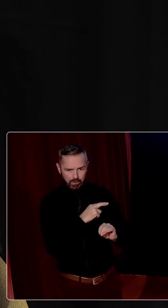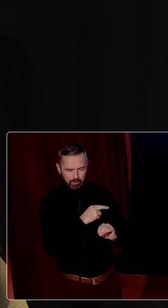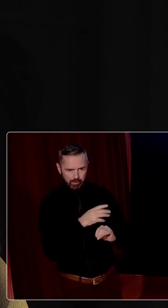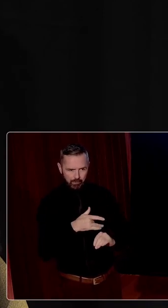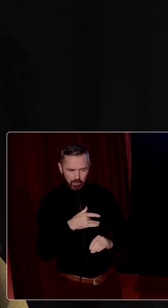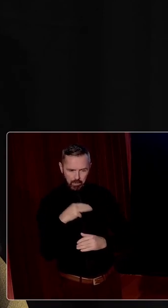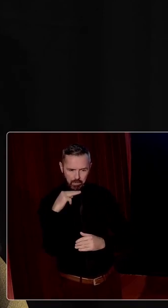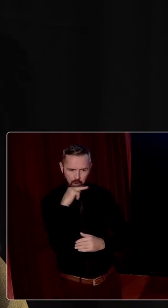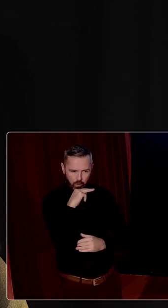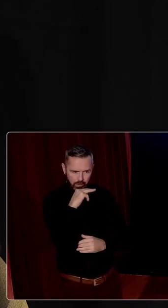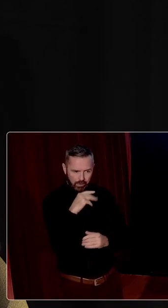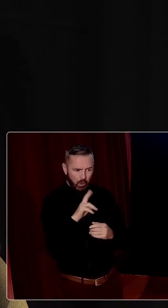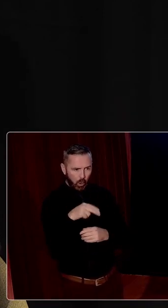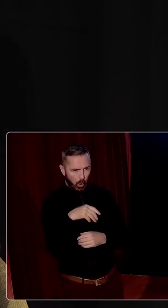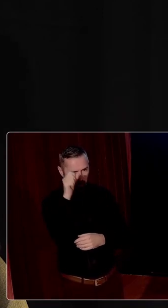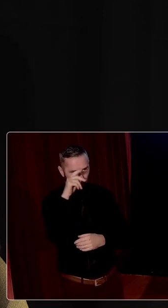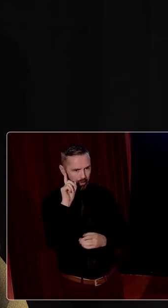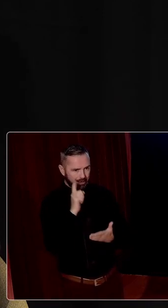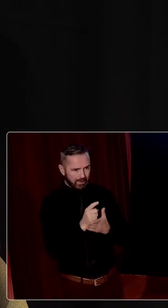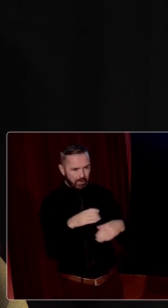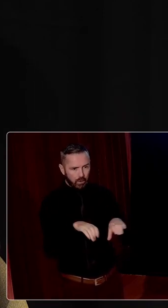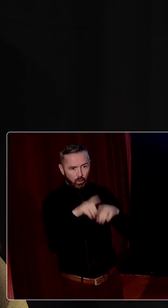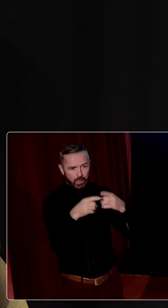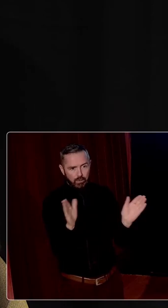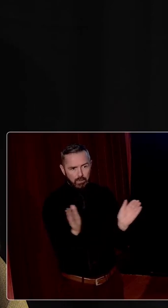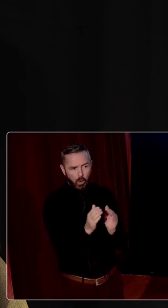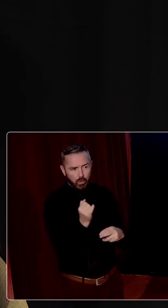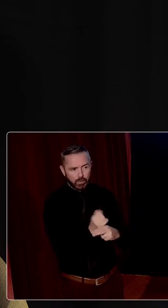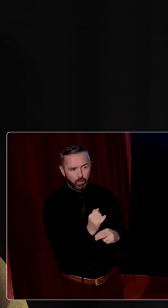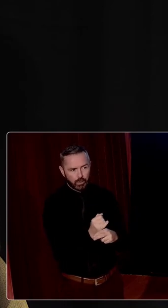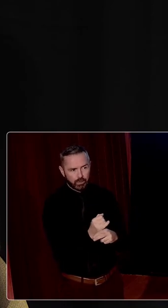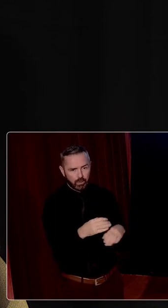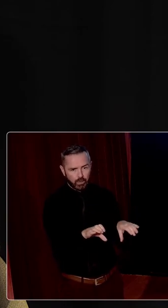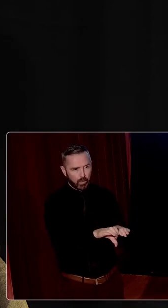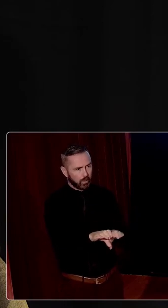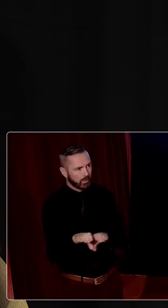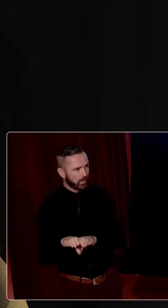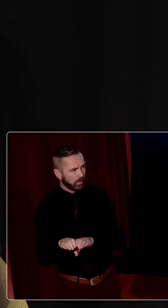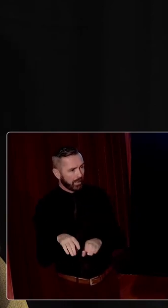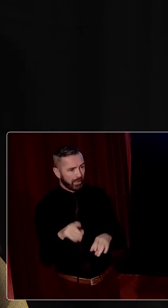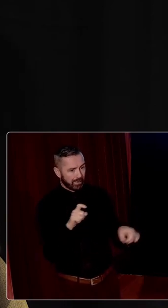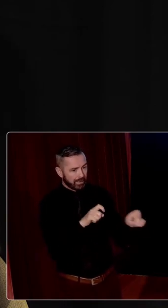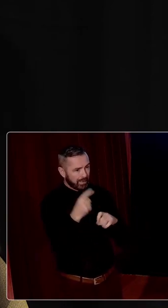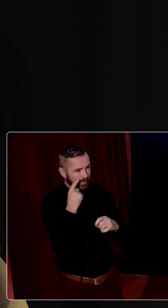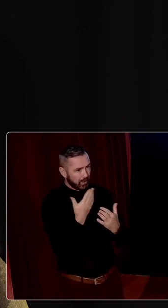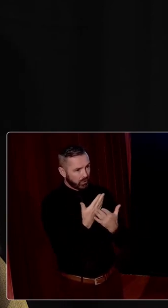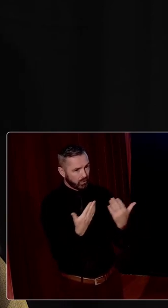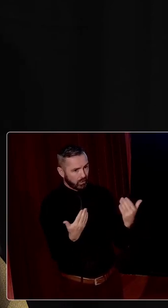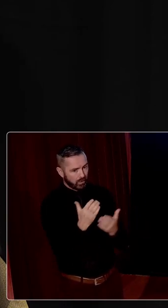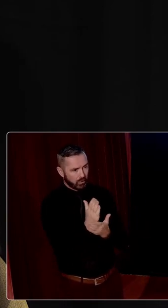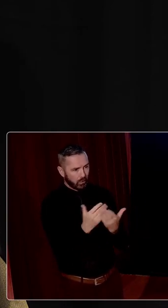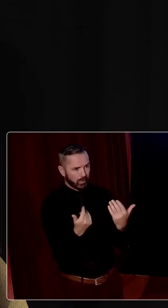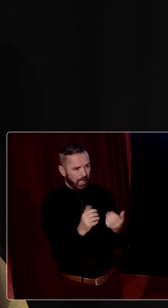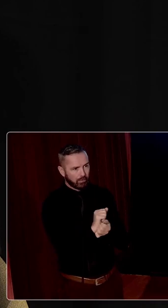and very unpopular decision in rural Ireland of closing down the small schools. And we still see these, many of these schools are now translated